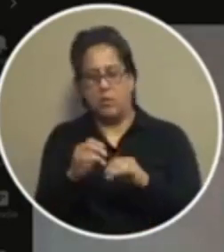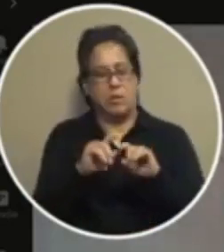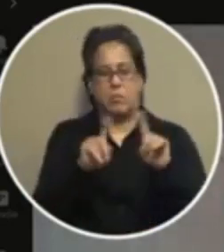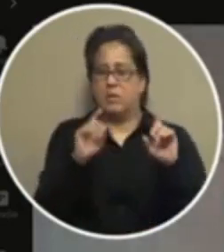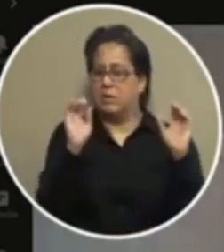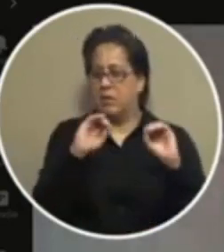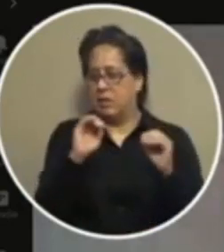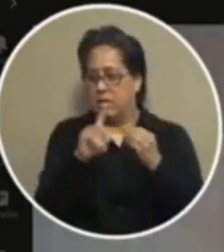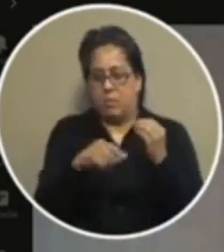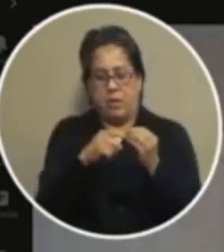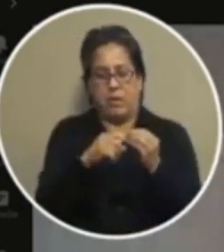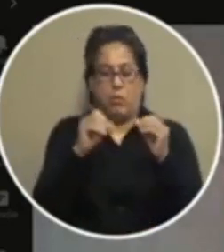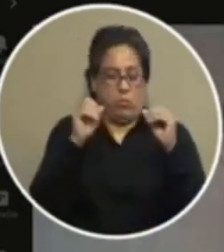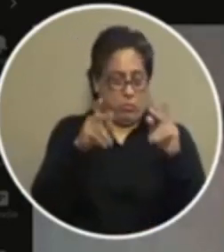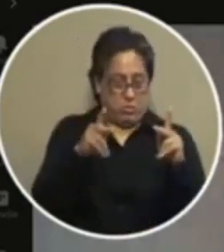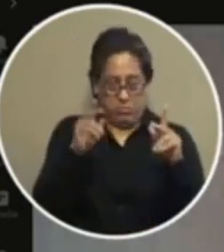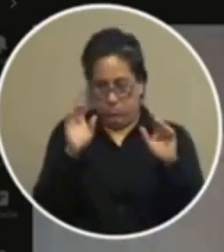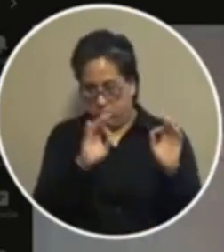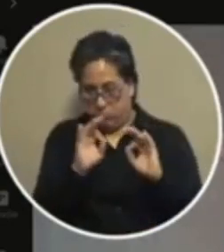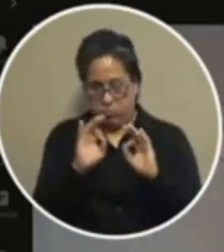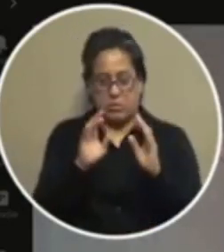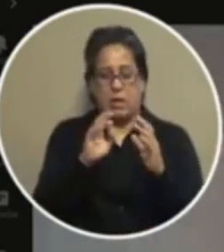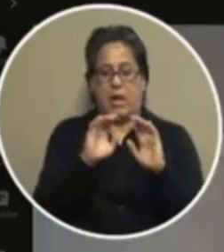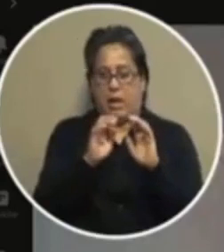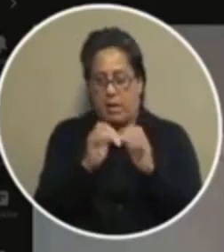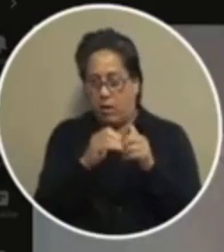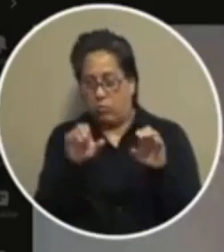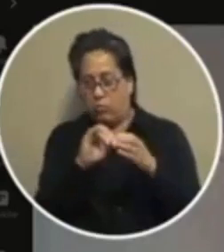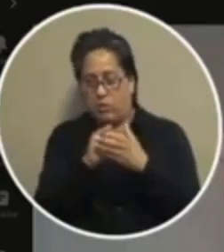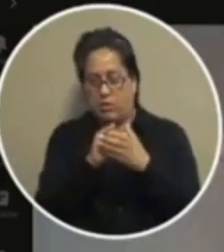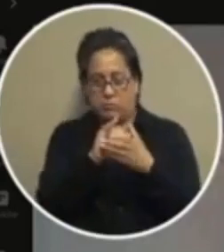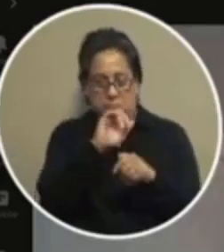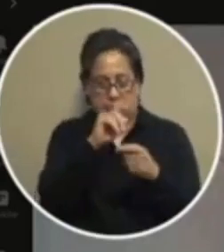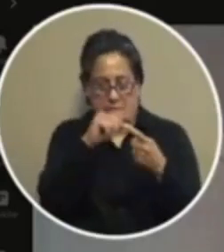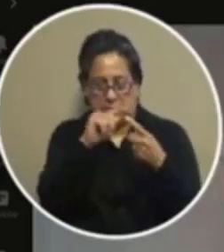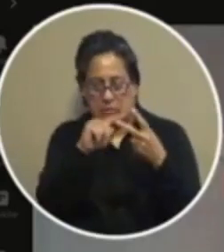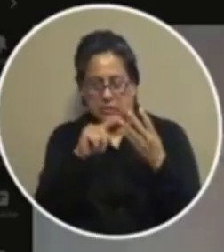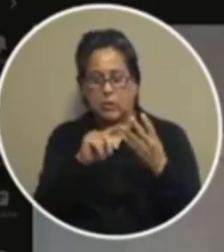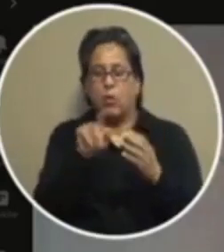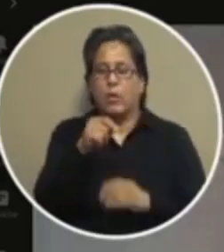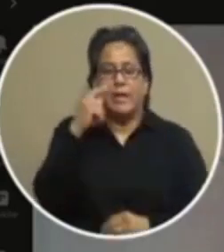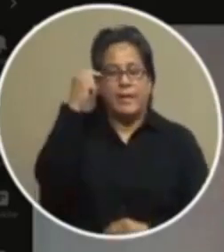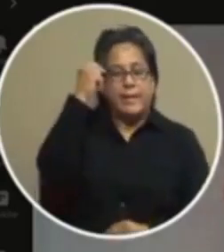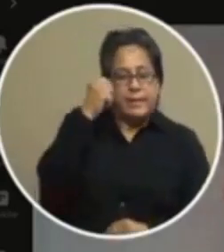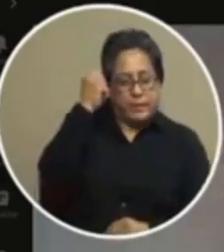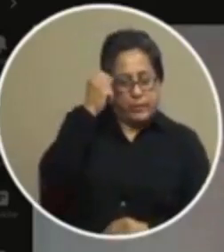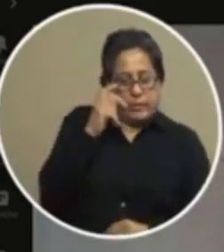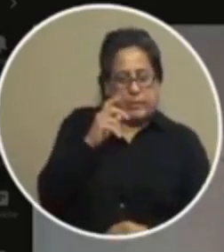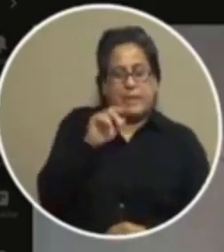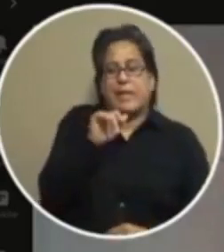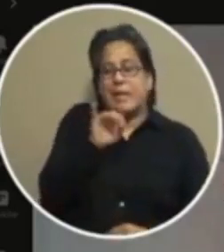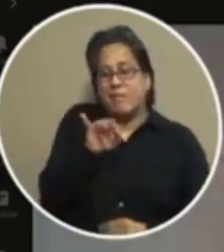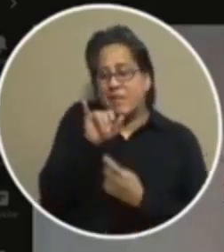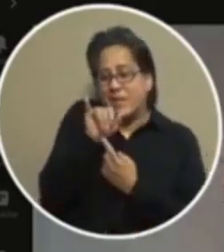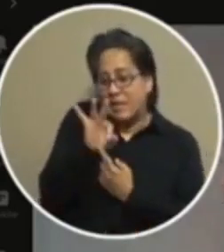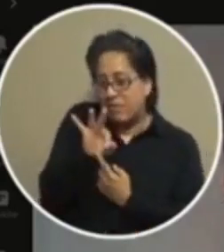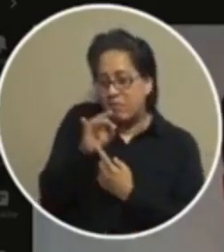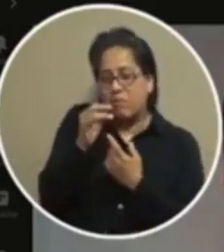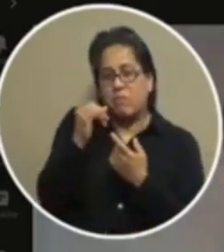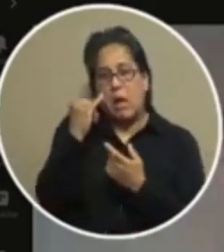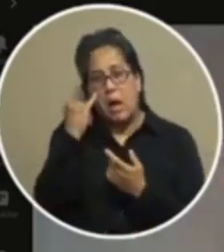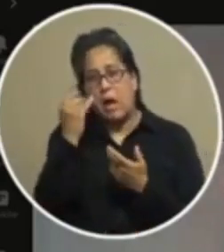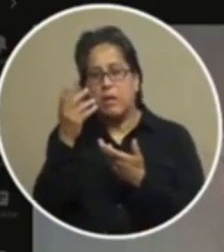the extent of okay we're gonna do this tell us how we do it it was just in theory if this were to be done how would it be done